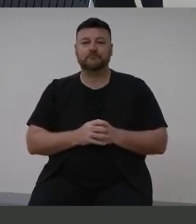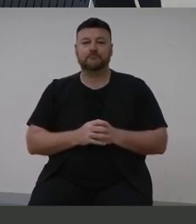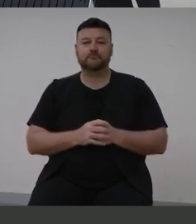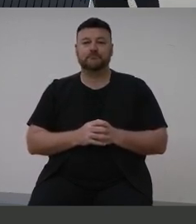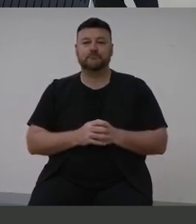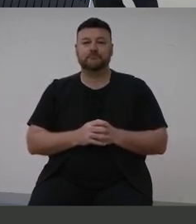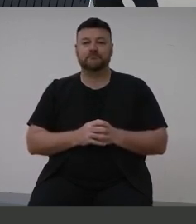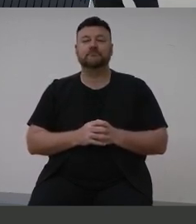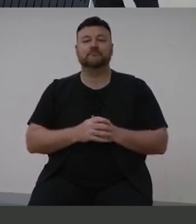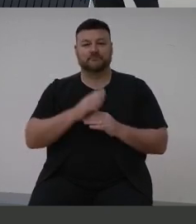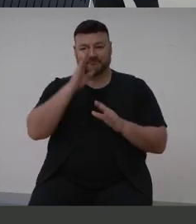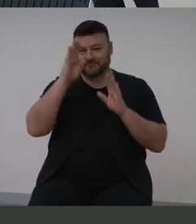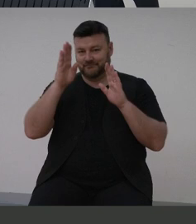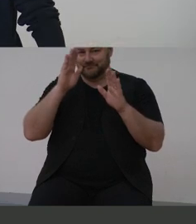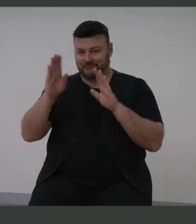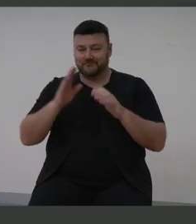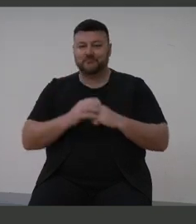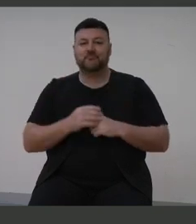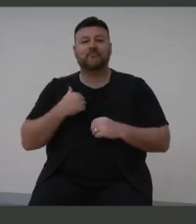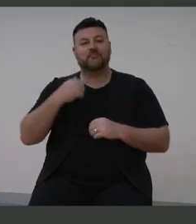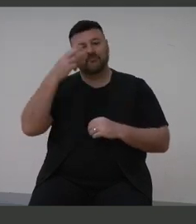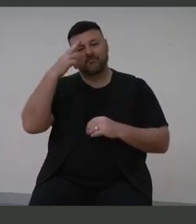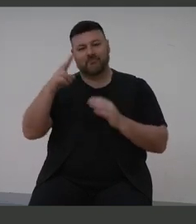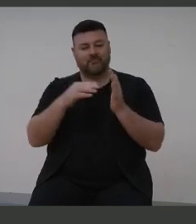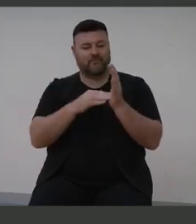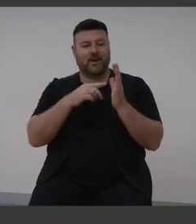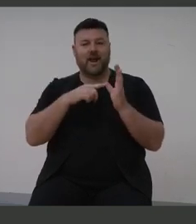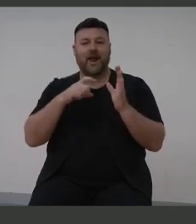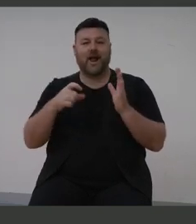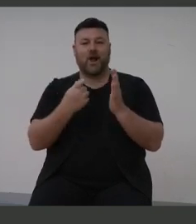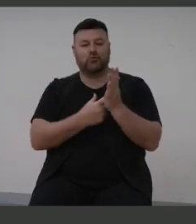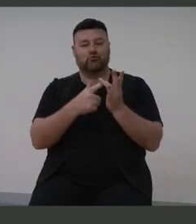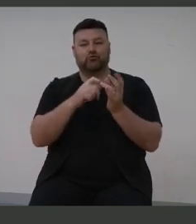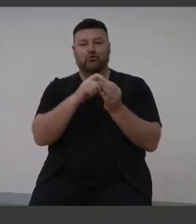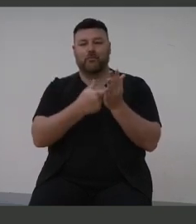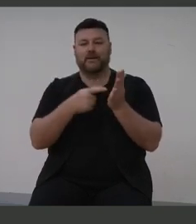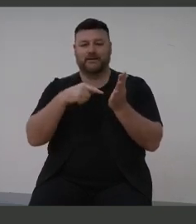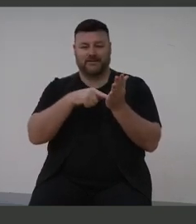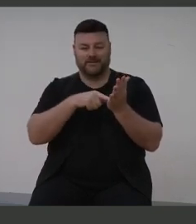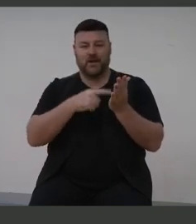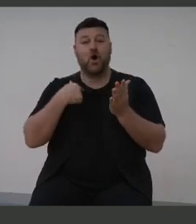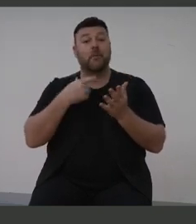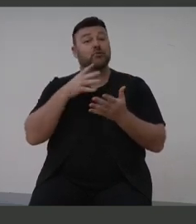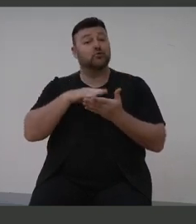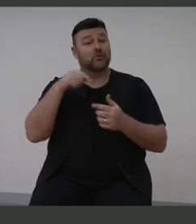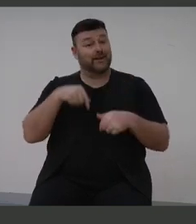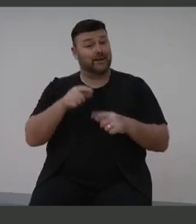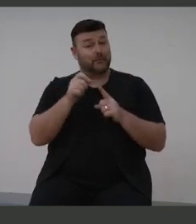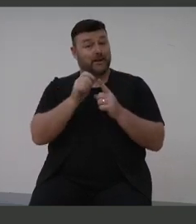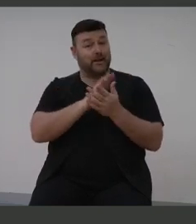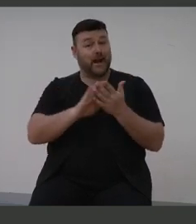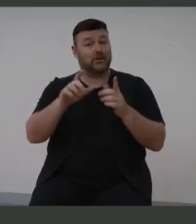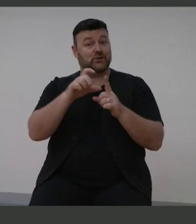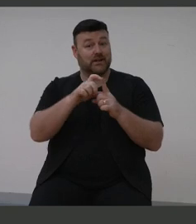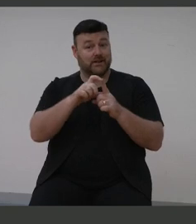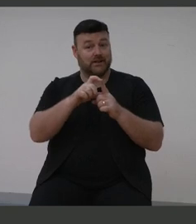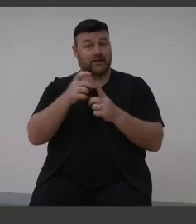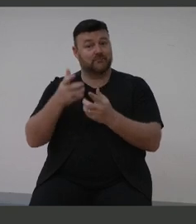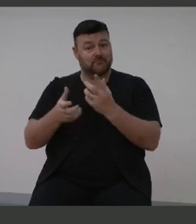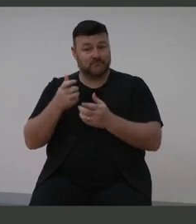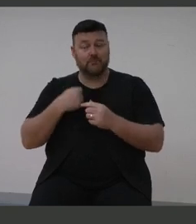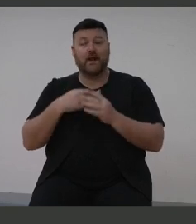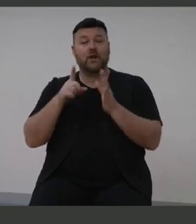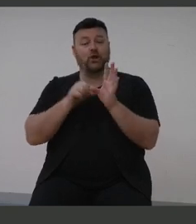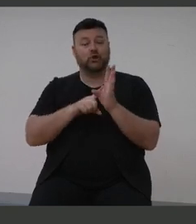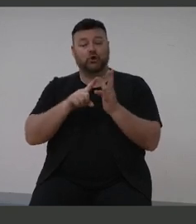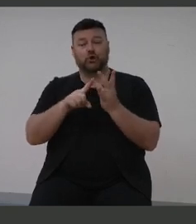Walawani, everyone, hello. My name is Zach Roberts, I'm a PhD student here at Macquarie University and I'm also a Ewent man from the